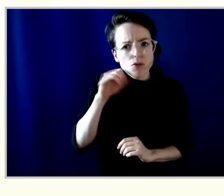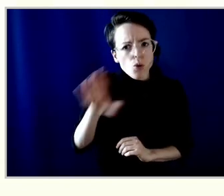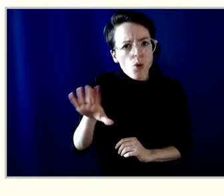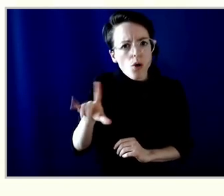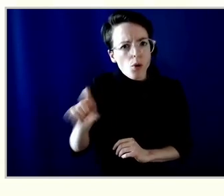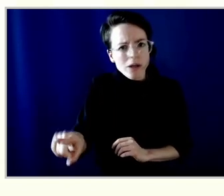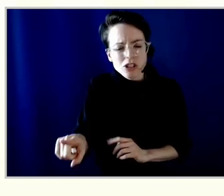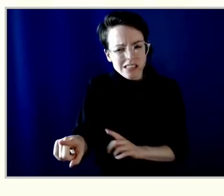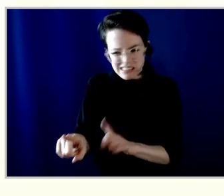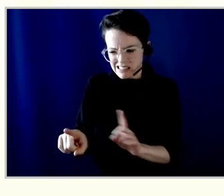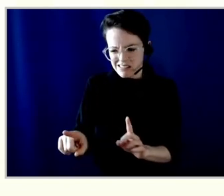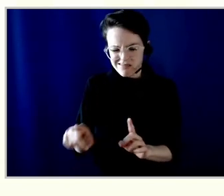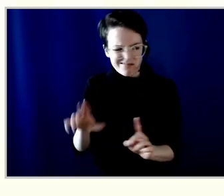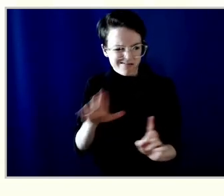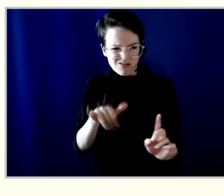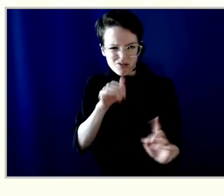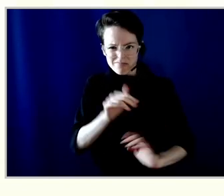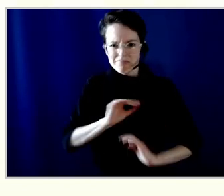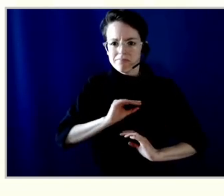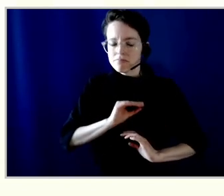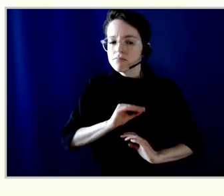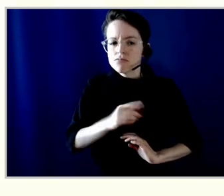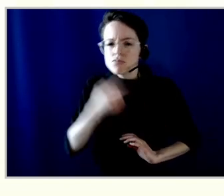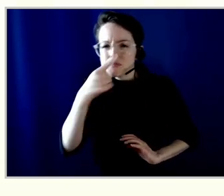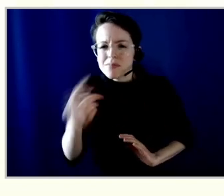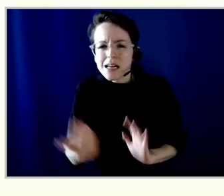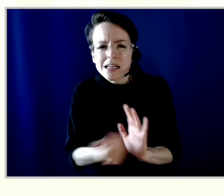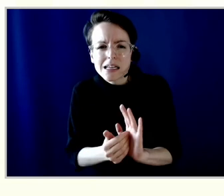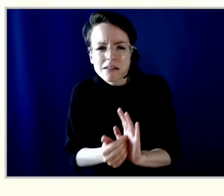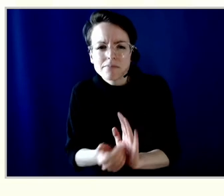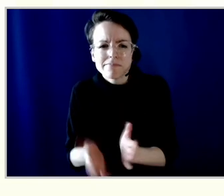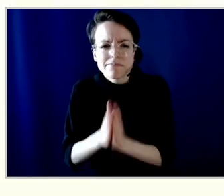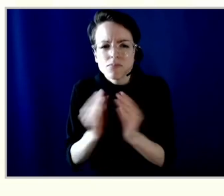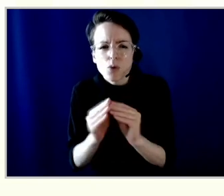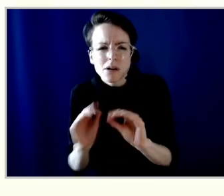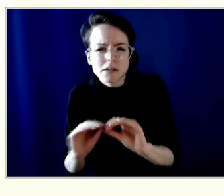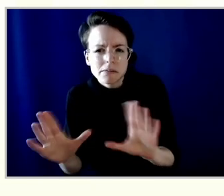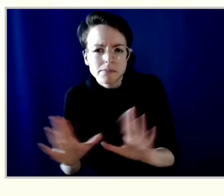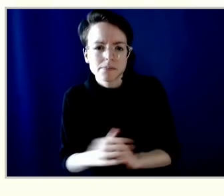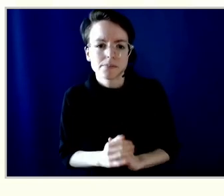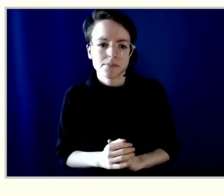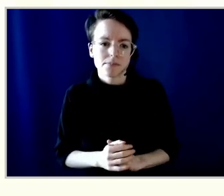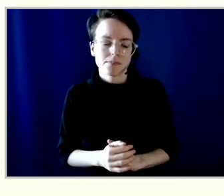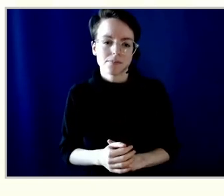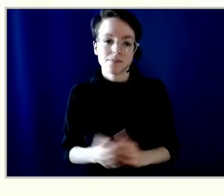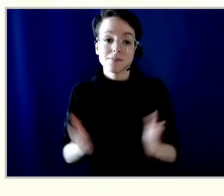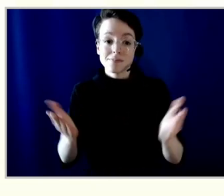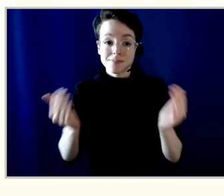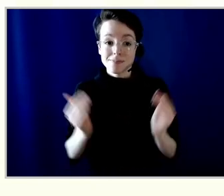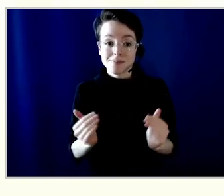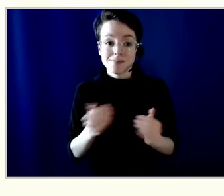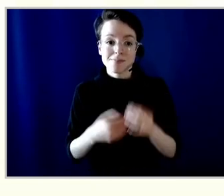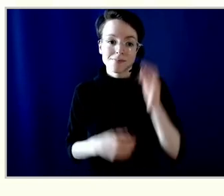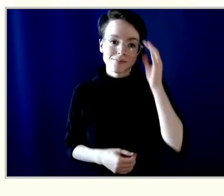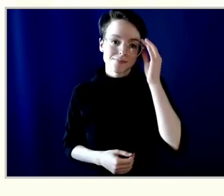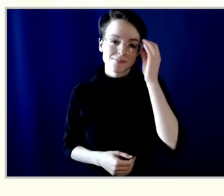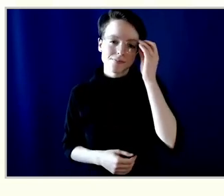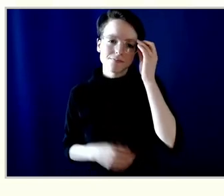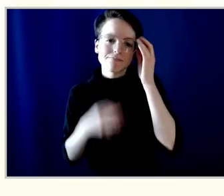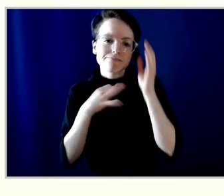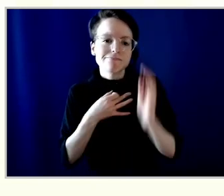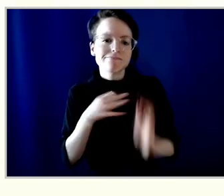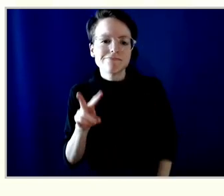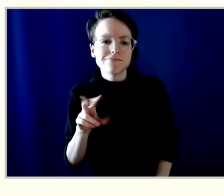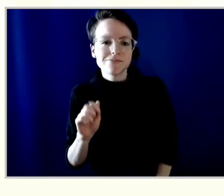question. Hi, Bing, is our next question. Is Vancity involved in any initiatives to support some of the smaller